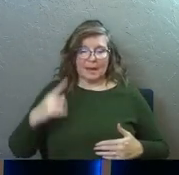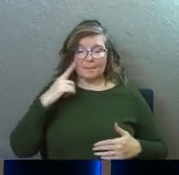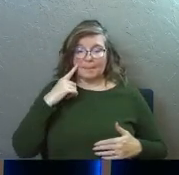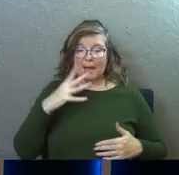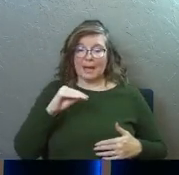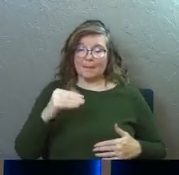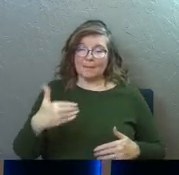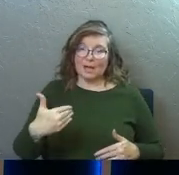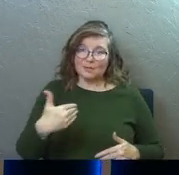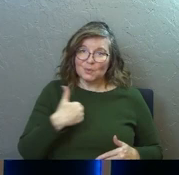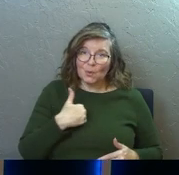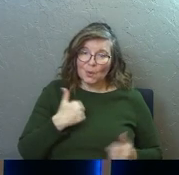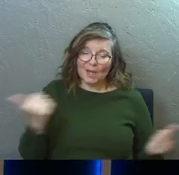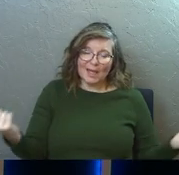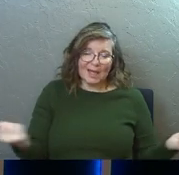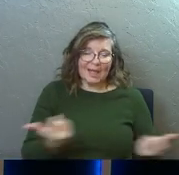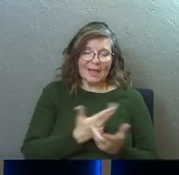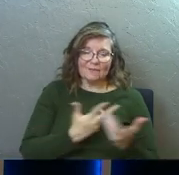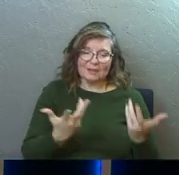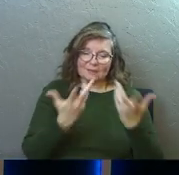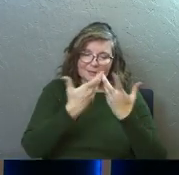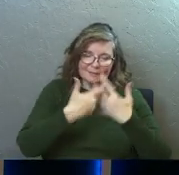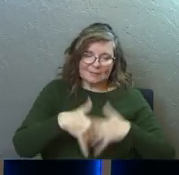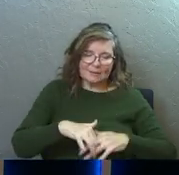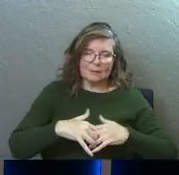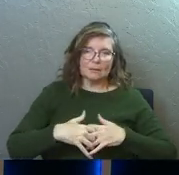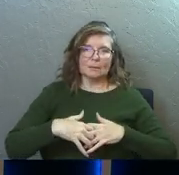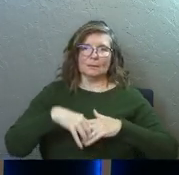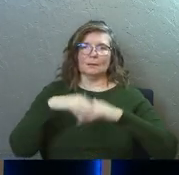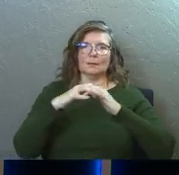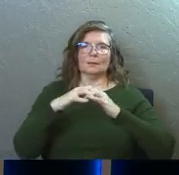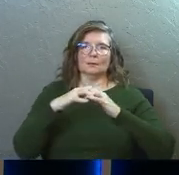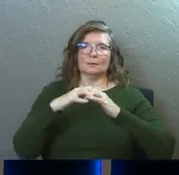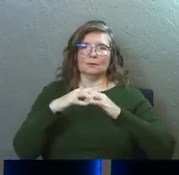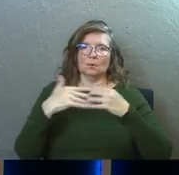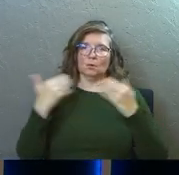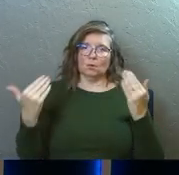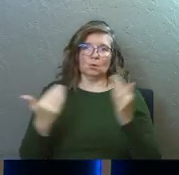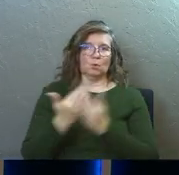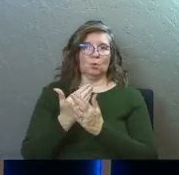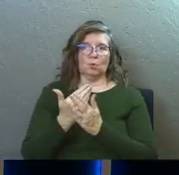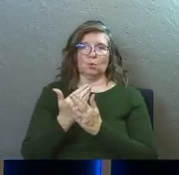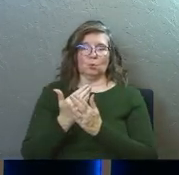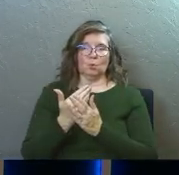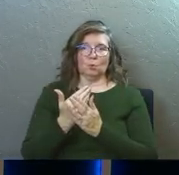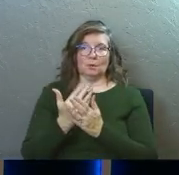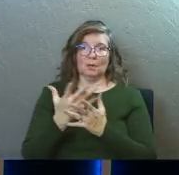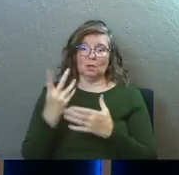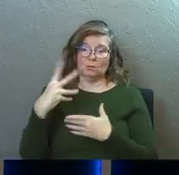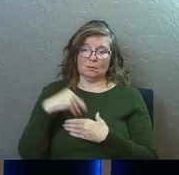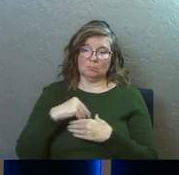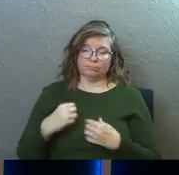mind, and my soul. God wants to make it all new. He wants to bring new life into it.